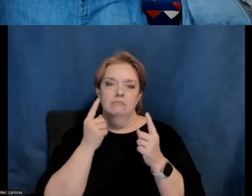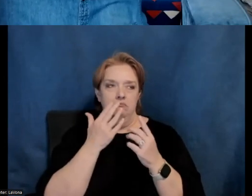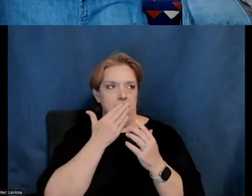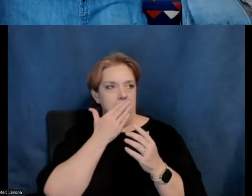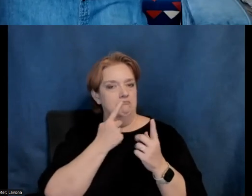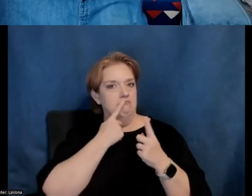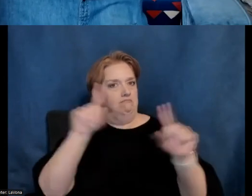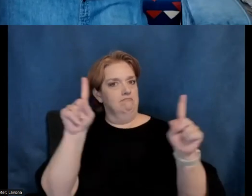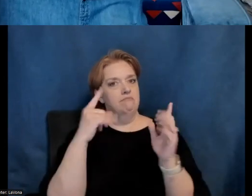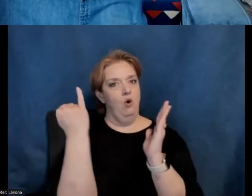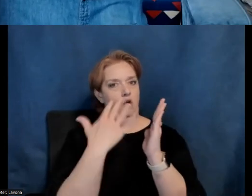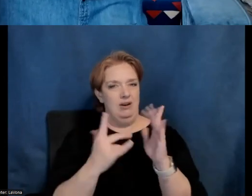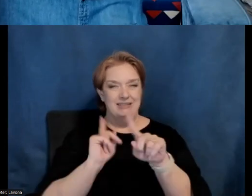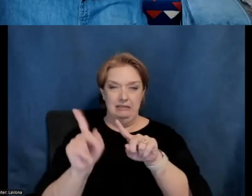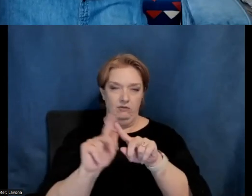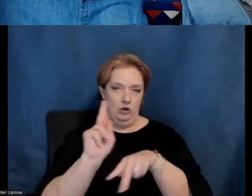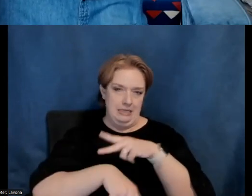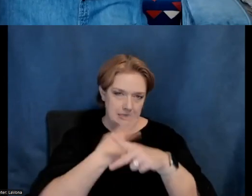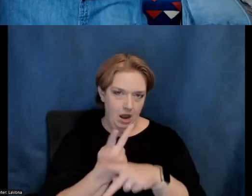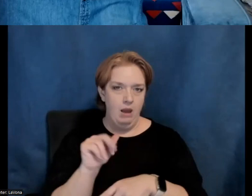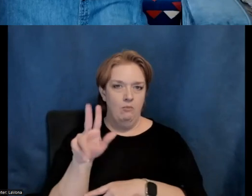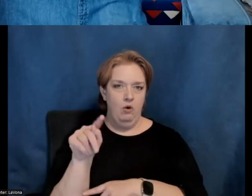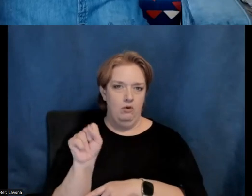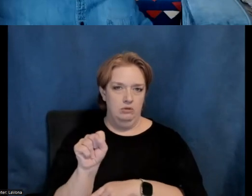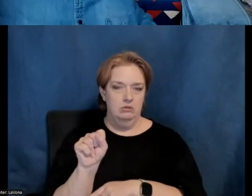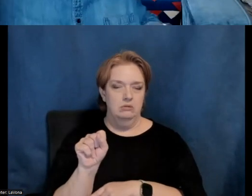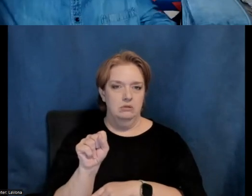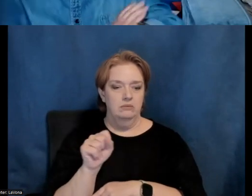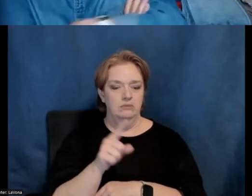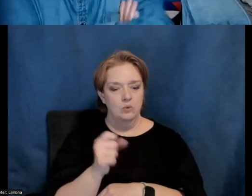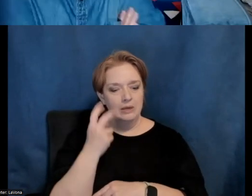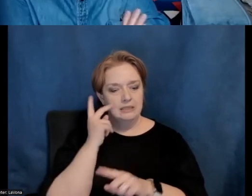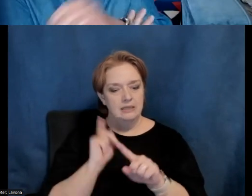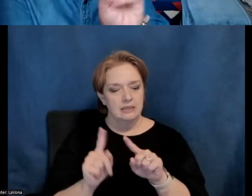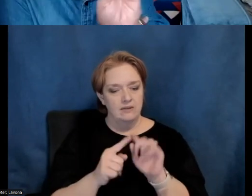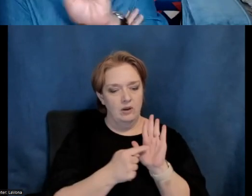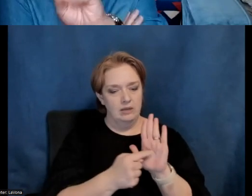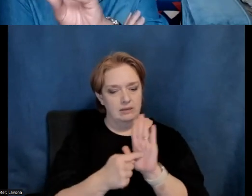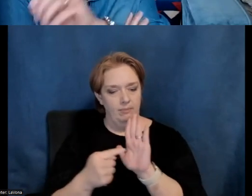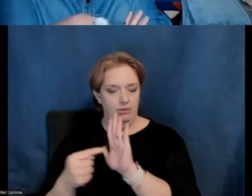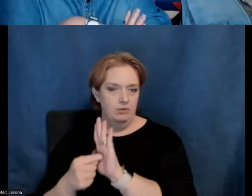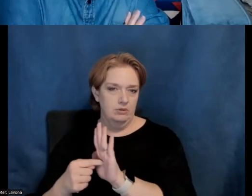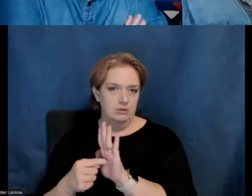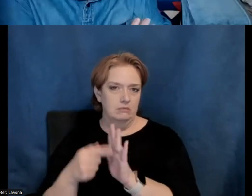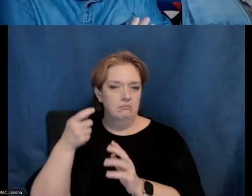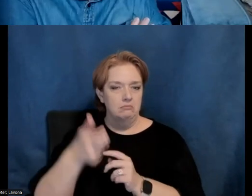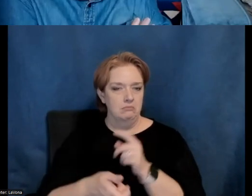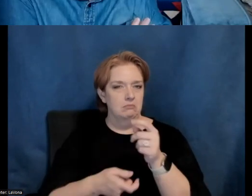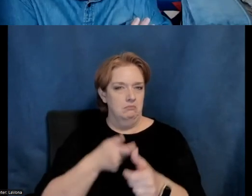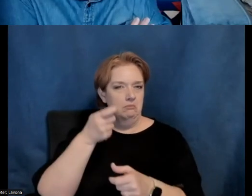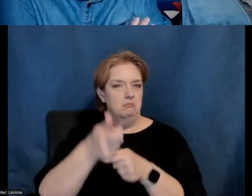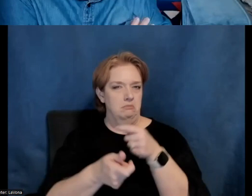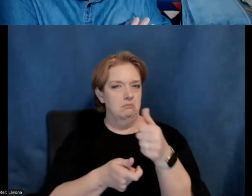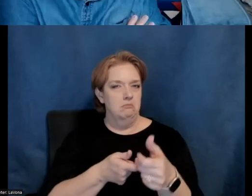and did lots of different kinds of art. And, and you see the art, uh, you see various examples of the art kind of sporadically through the, uh,